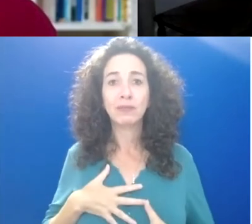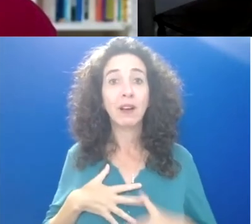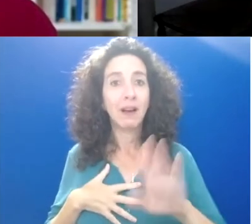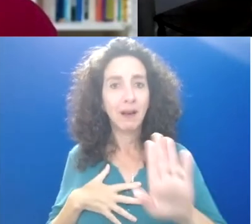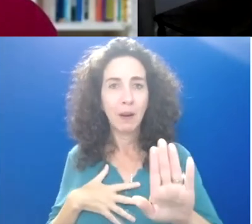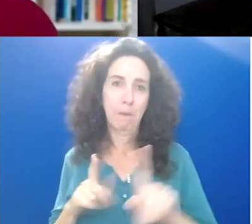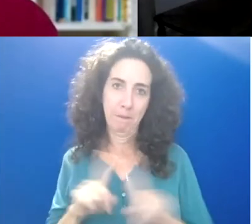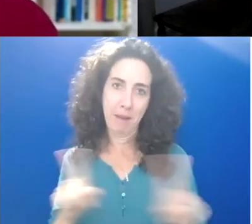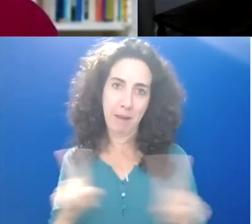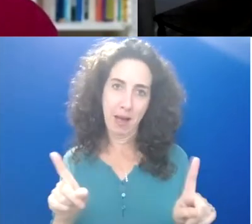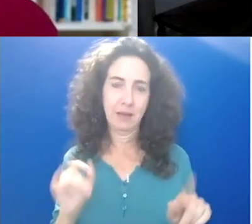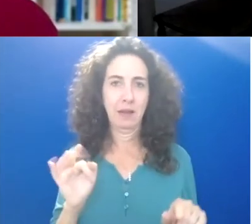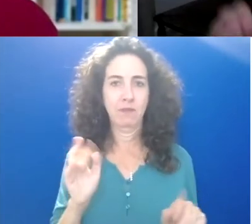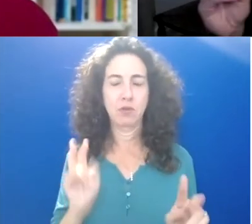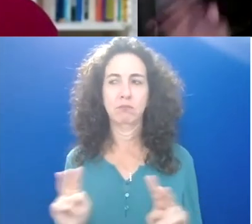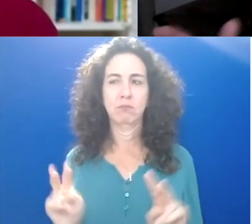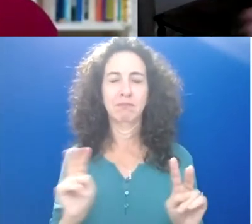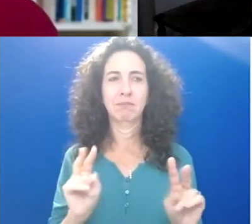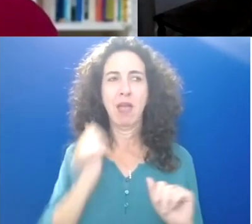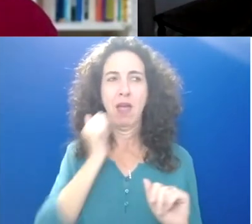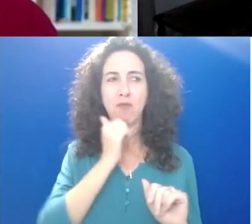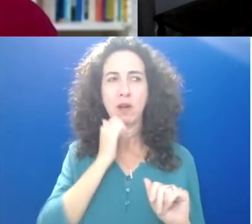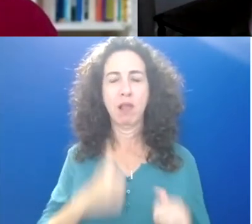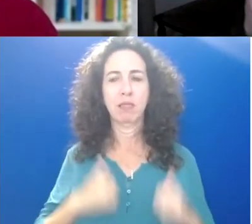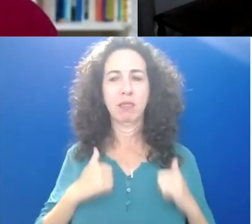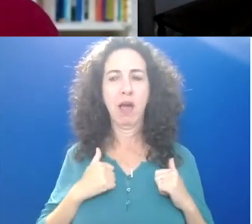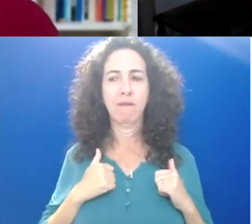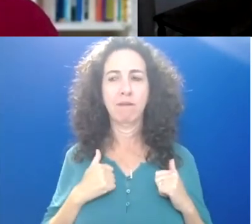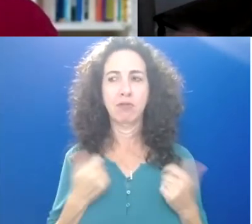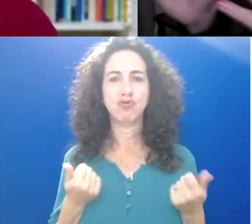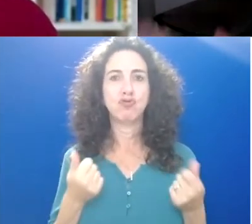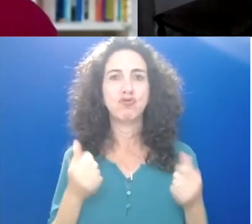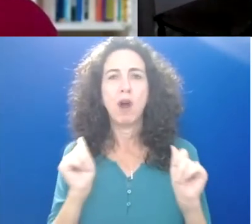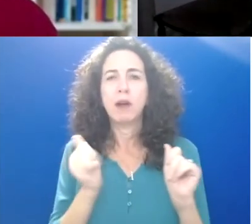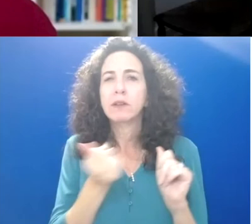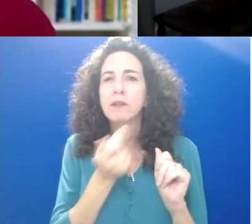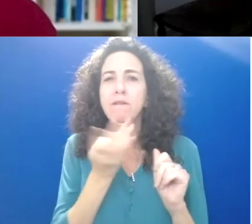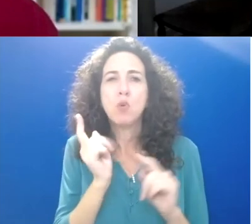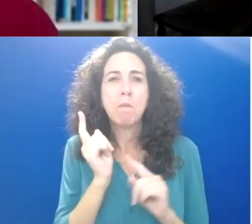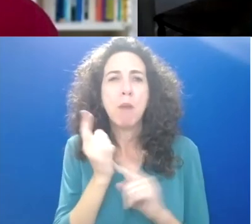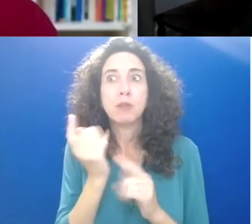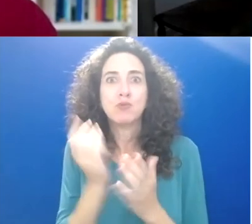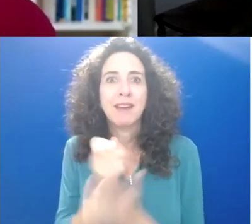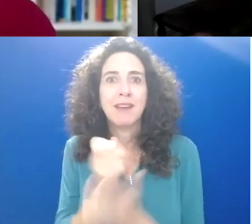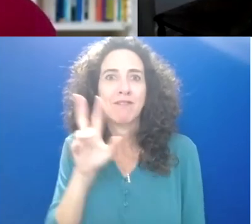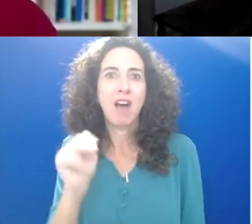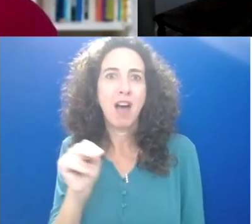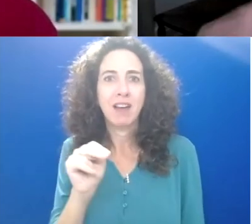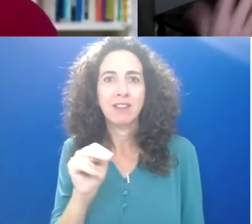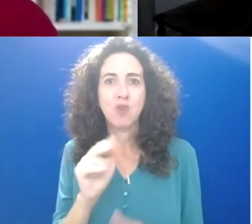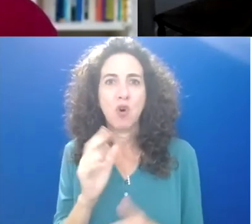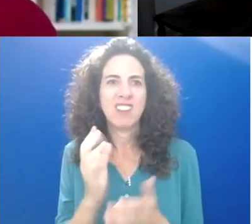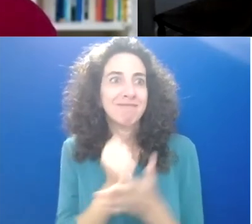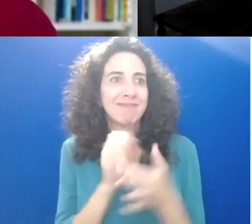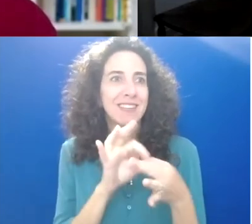your everyday life, even pandemic life for just moments of playfulness, connection, or flow, you're probably going to find that